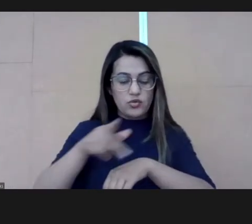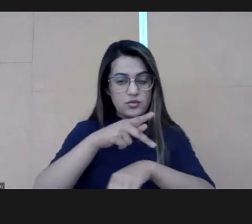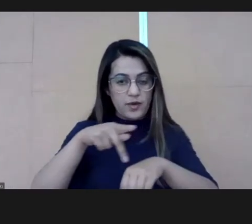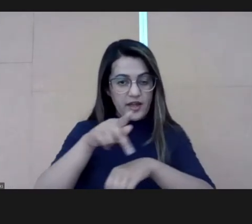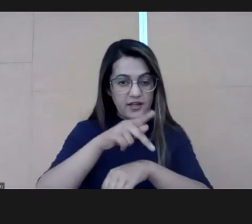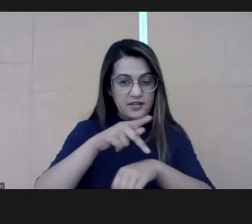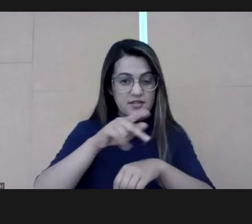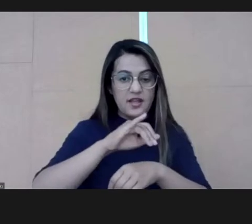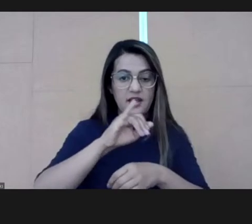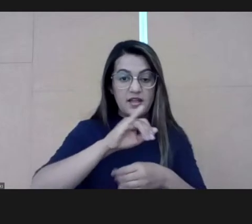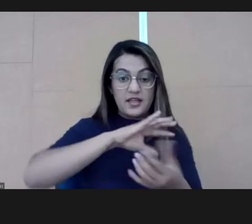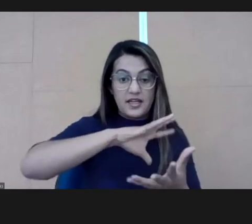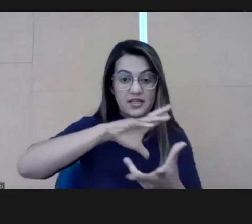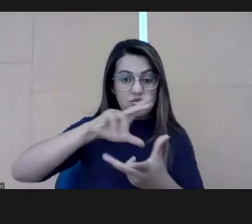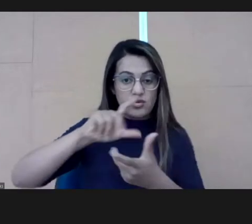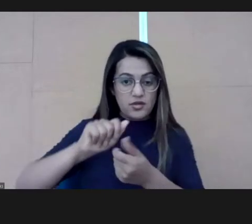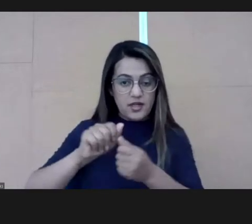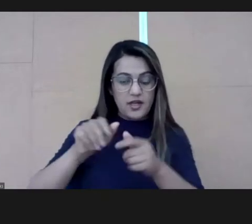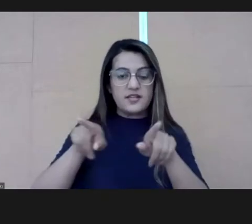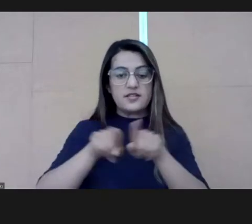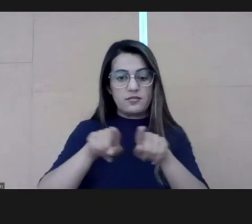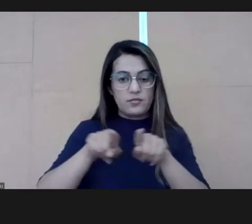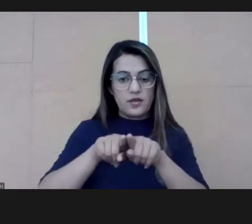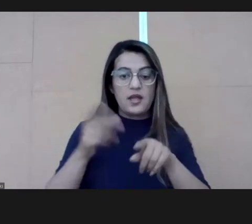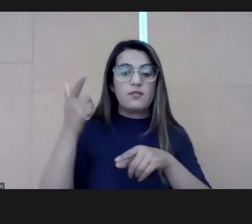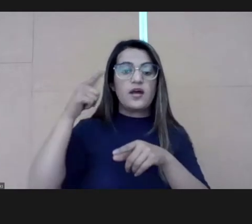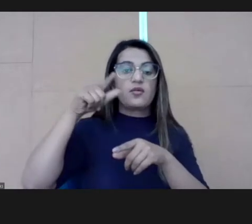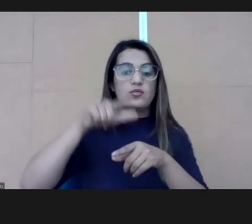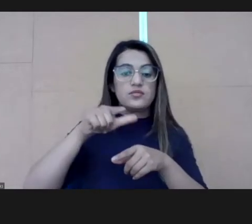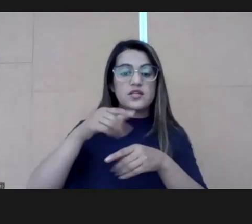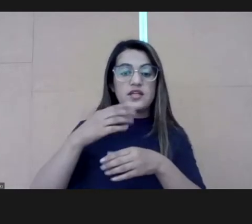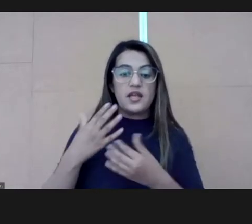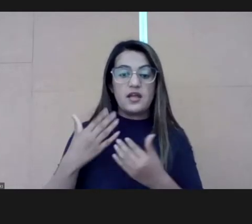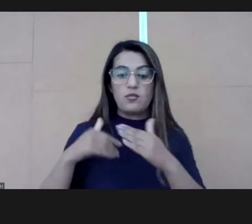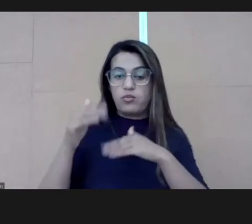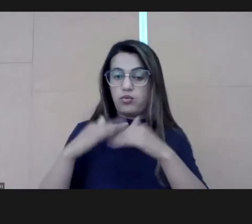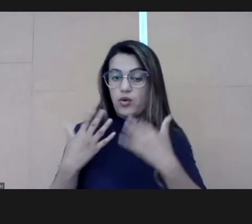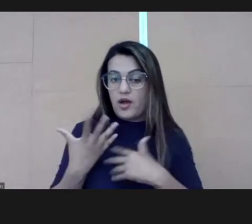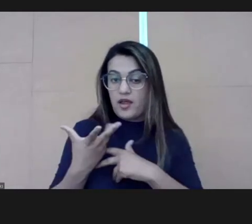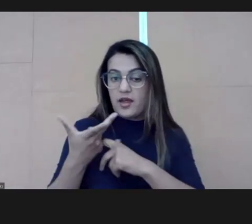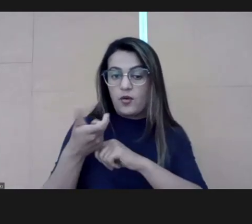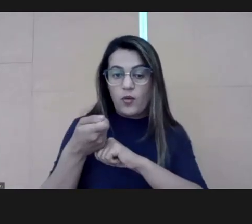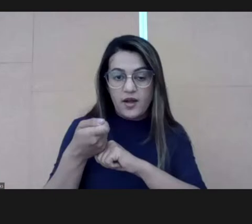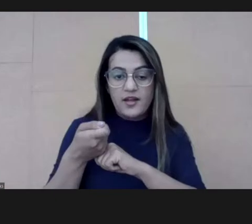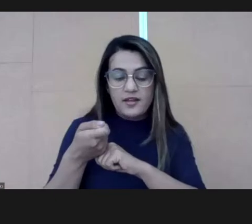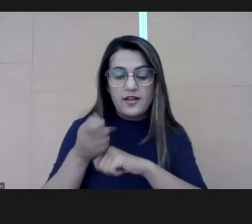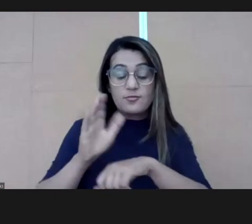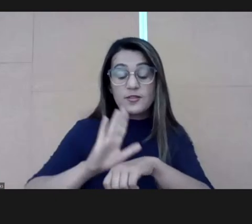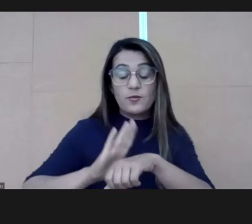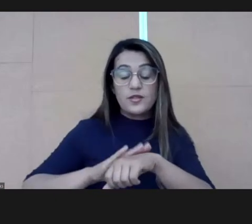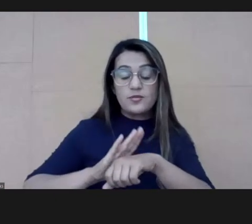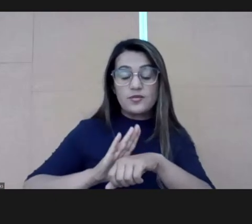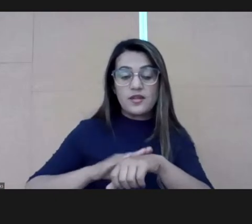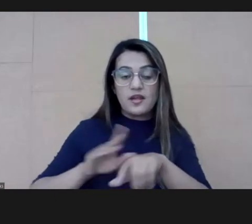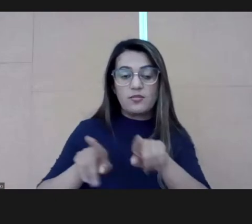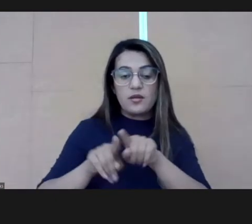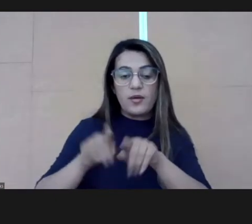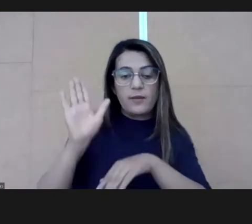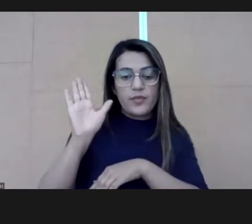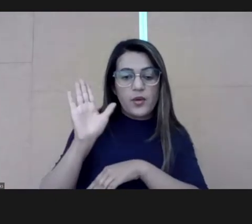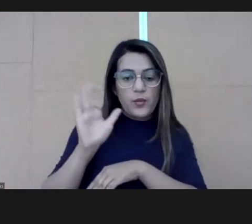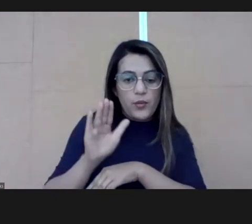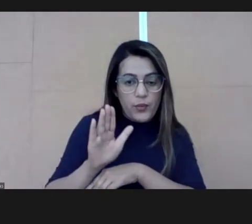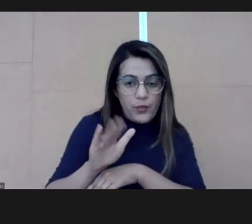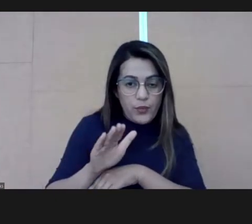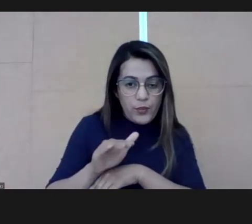institutions, international and national institutions, to maintain this high quality. But at the